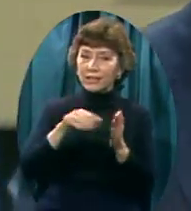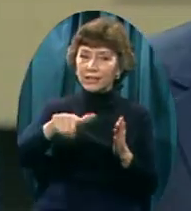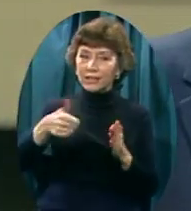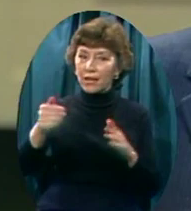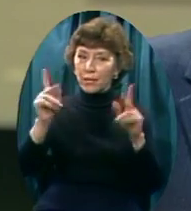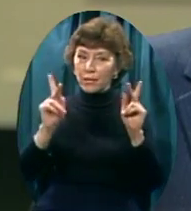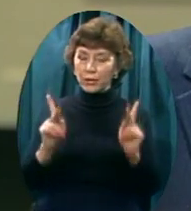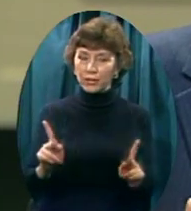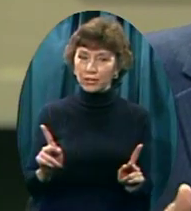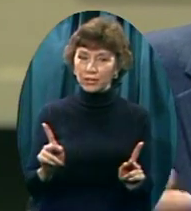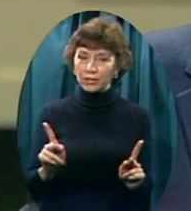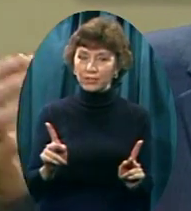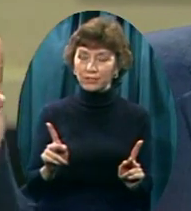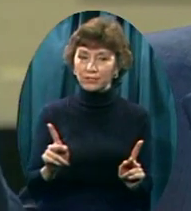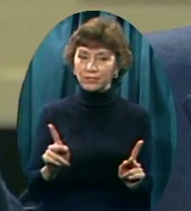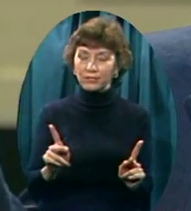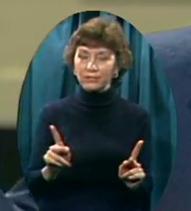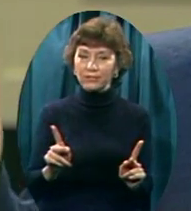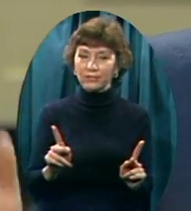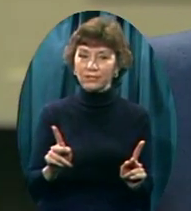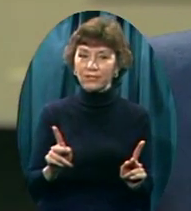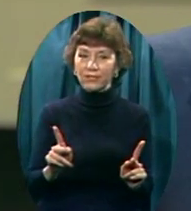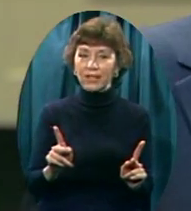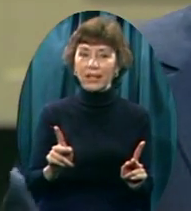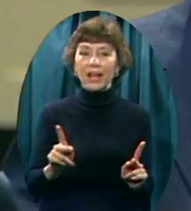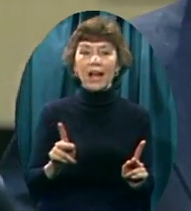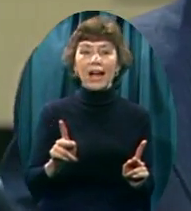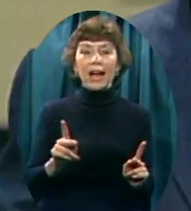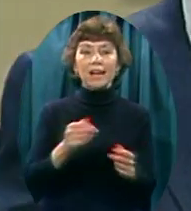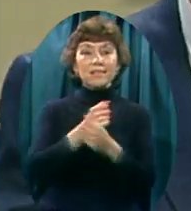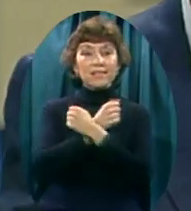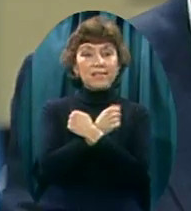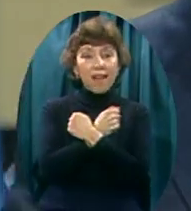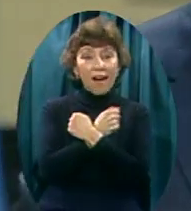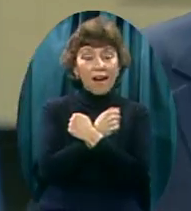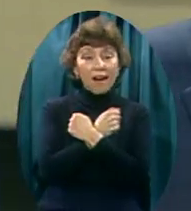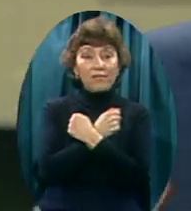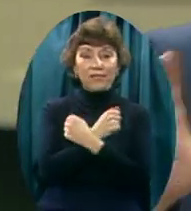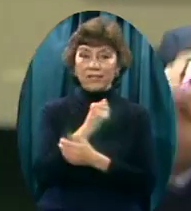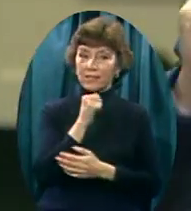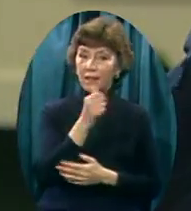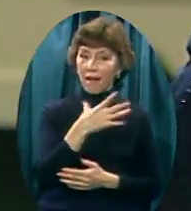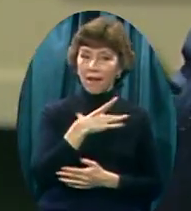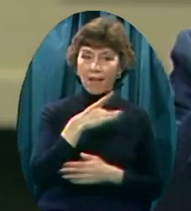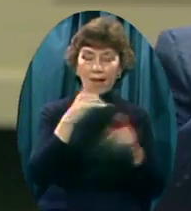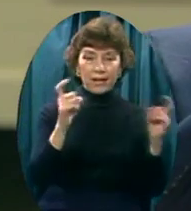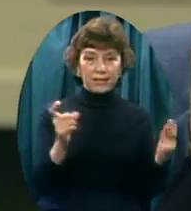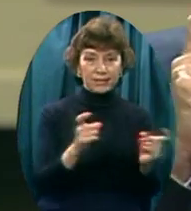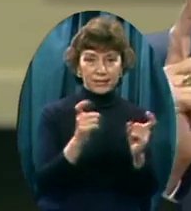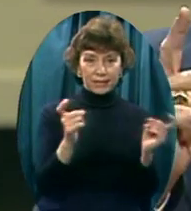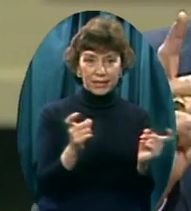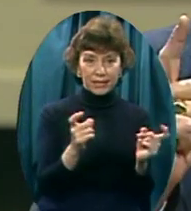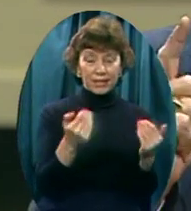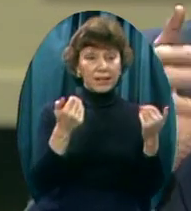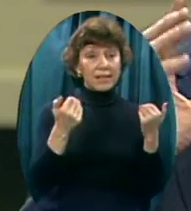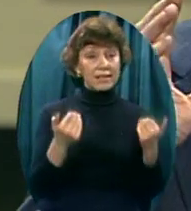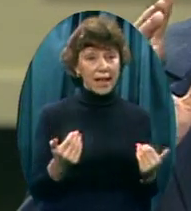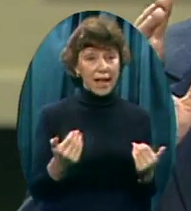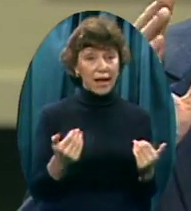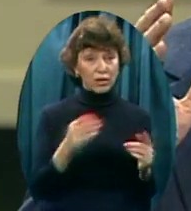unrighteousness Love rather finds Its joy in truth In relation to our circumstances